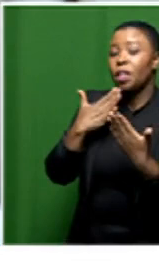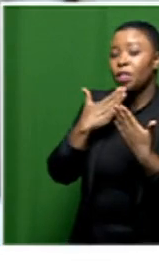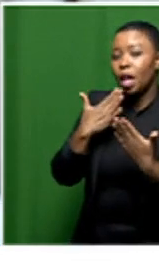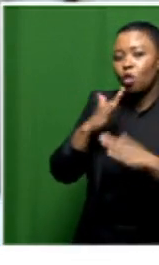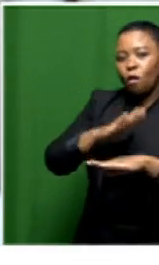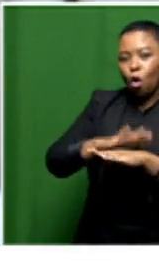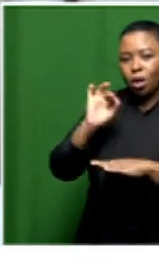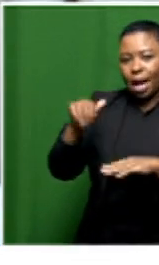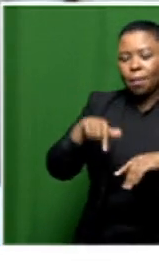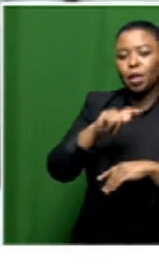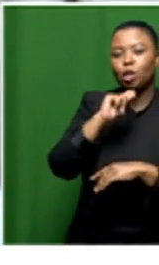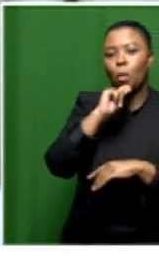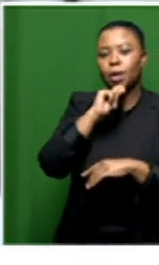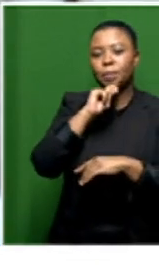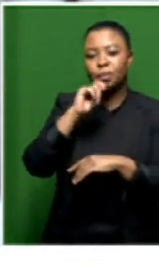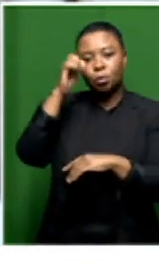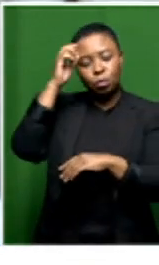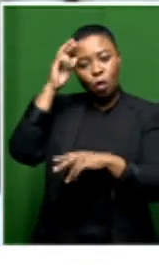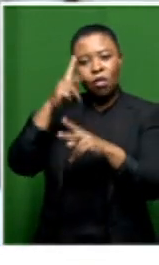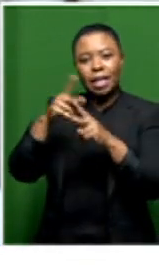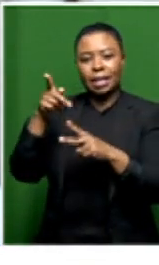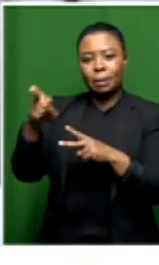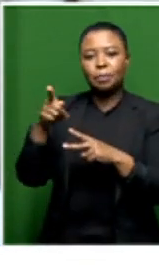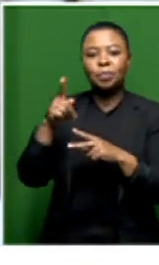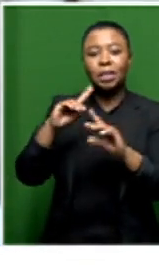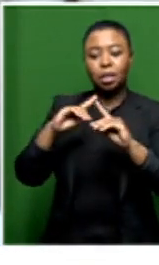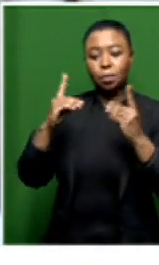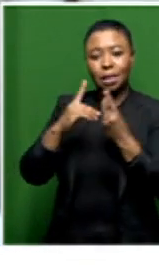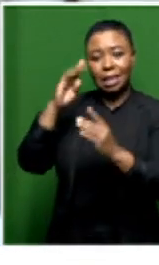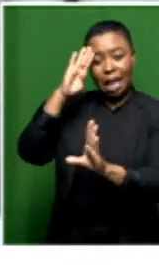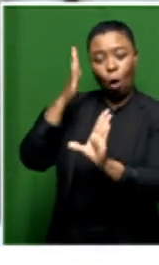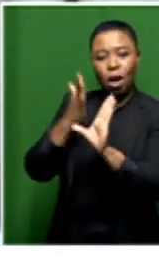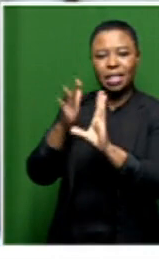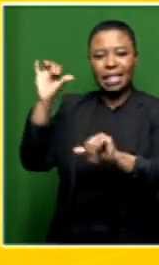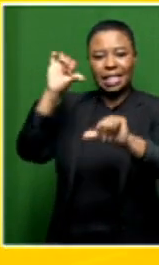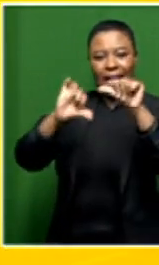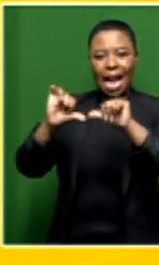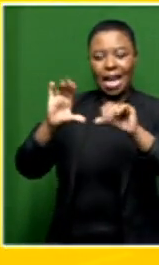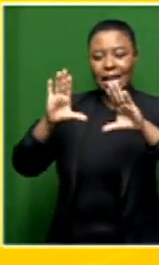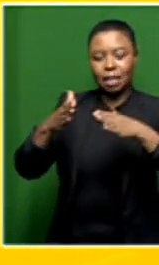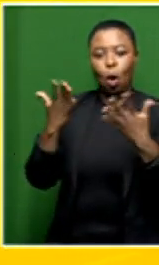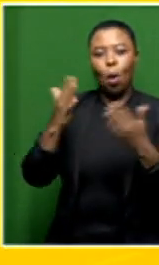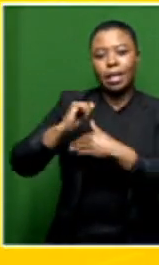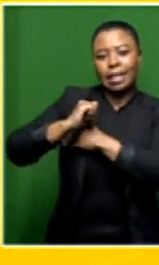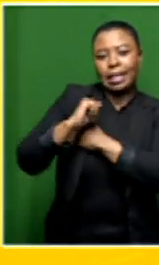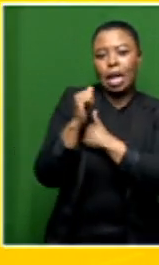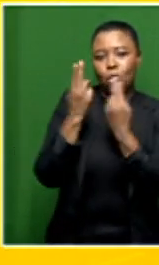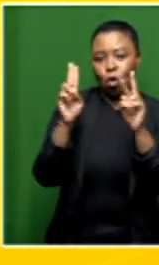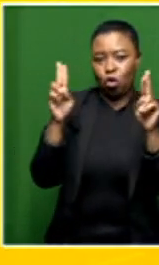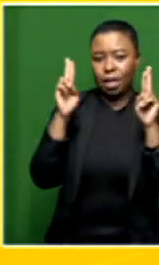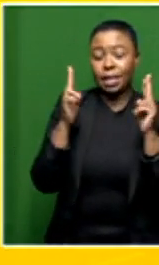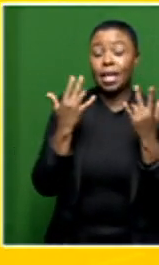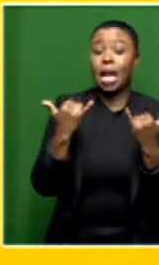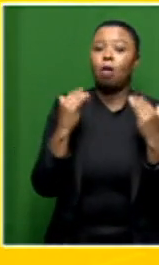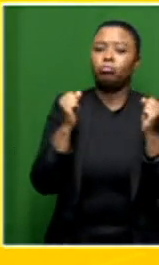this morning uh professor pretorius is from the department of psychological sciences at stellenbosch university and talking to